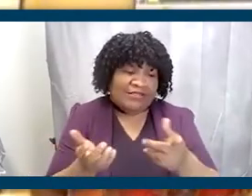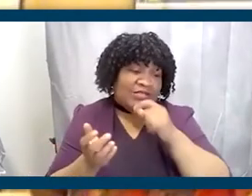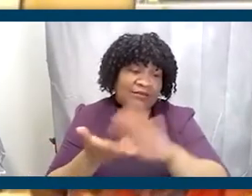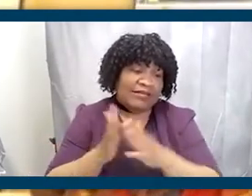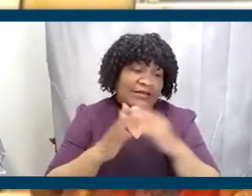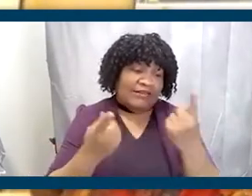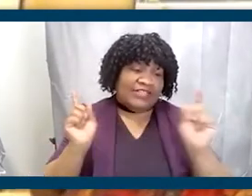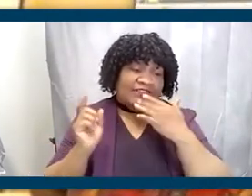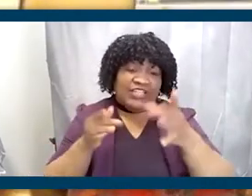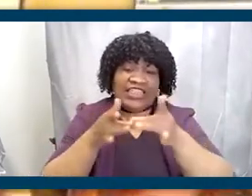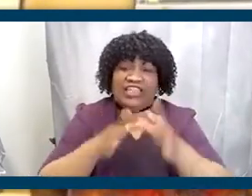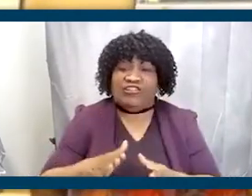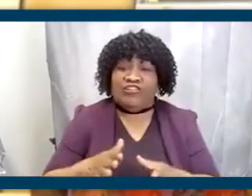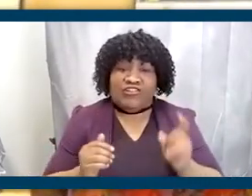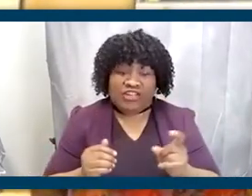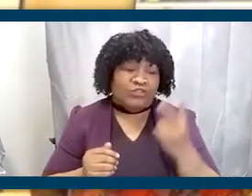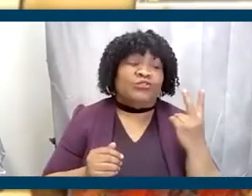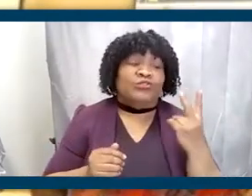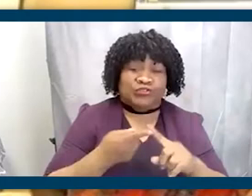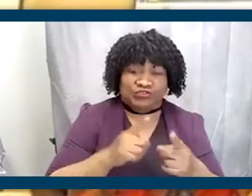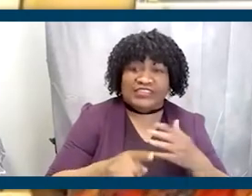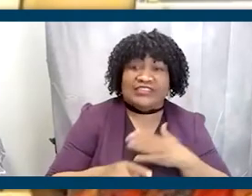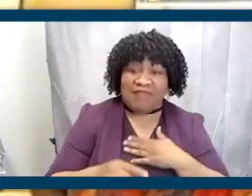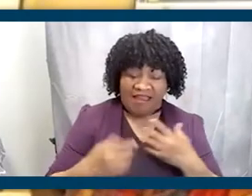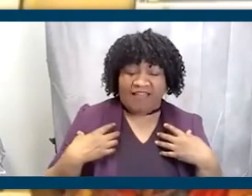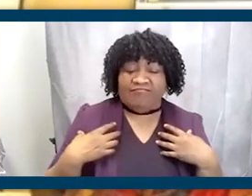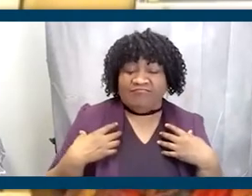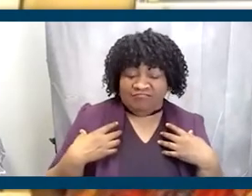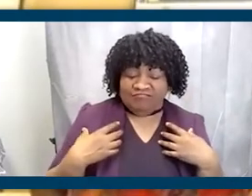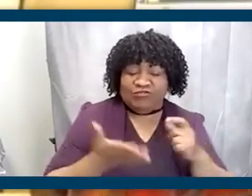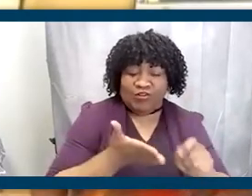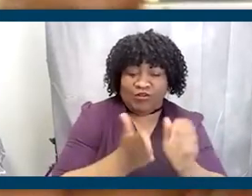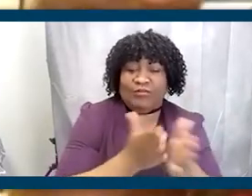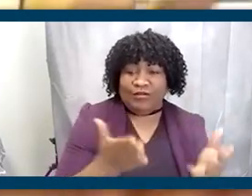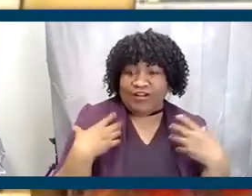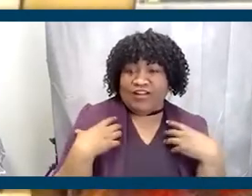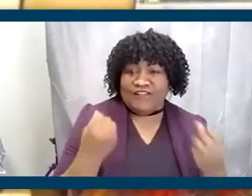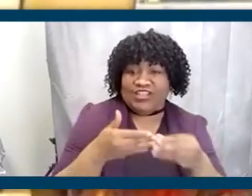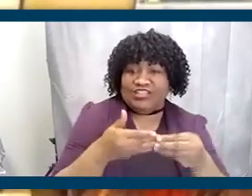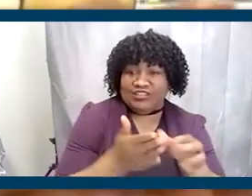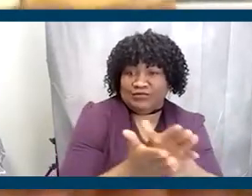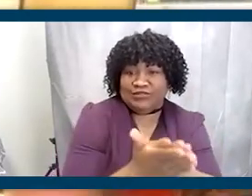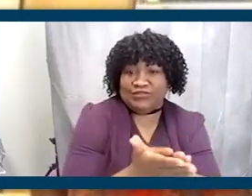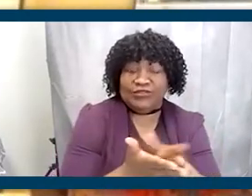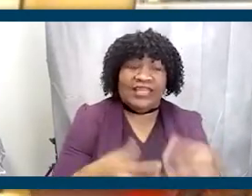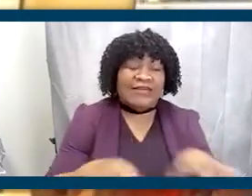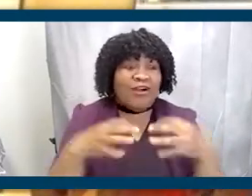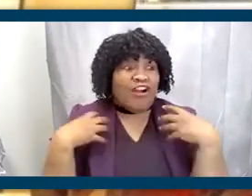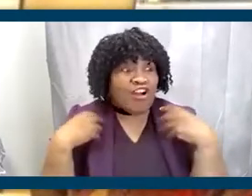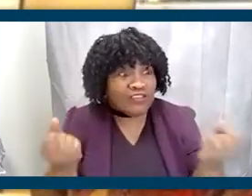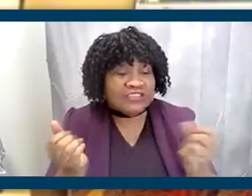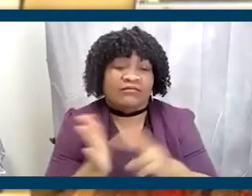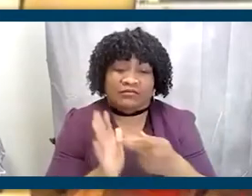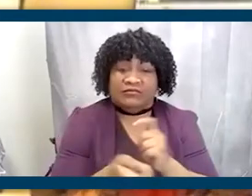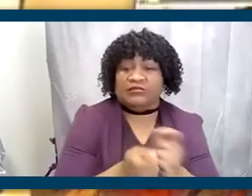effective leader. A couple of friends of mine have written books on courageous leadership in schools, because it takes courage to bring change. And you would